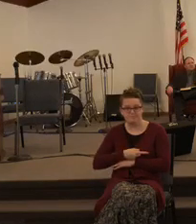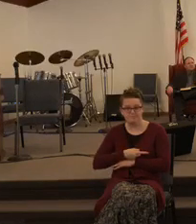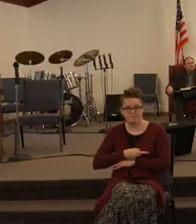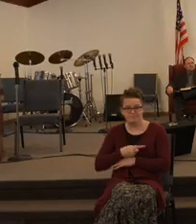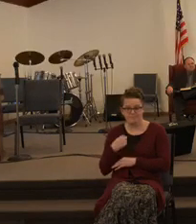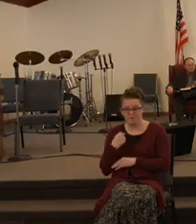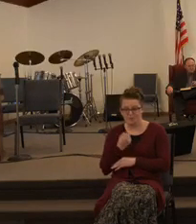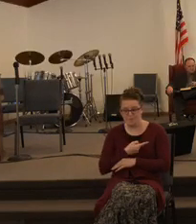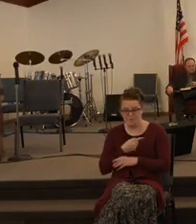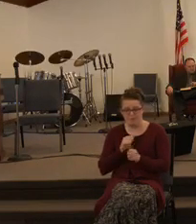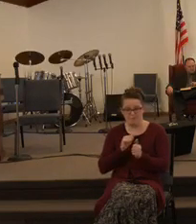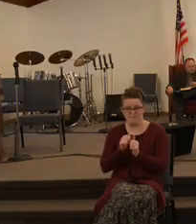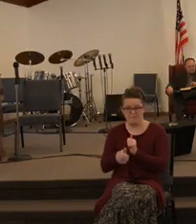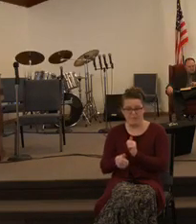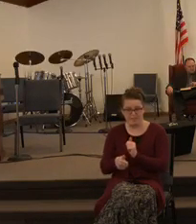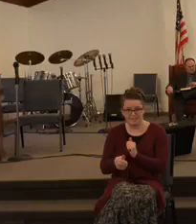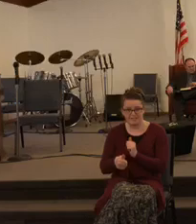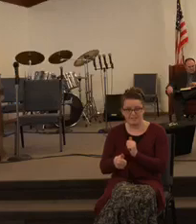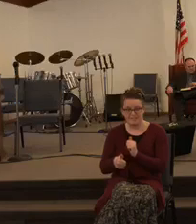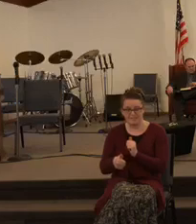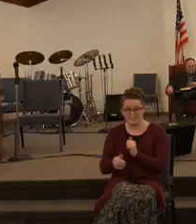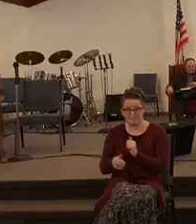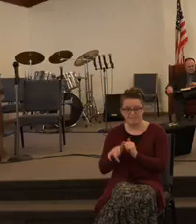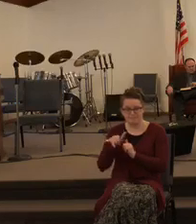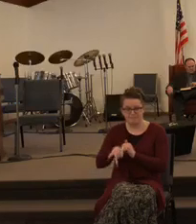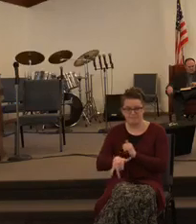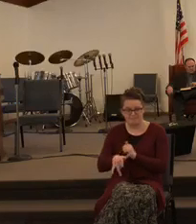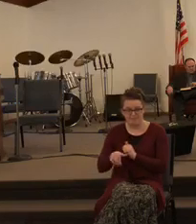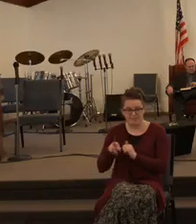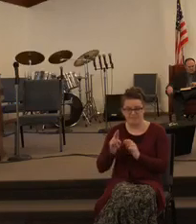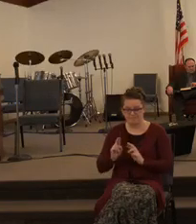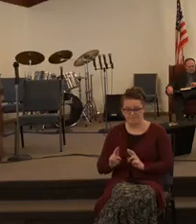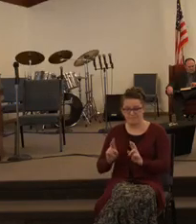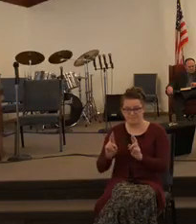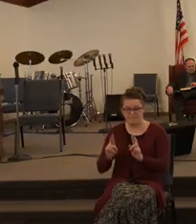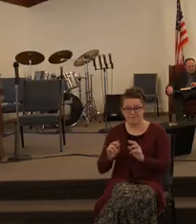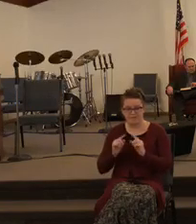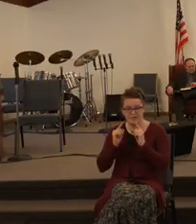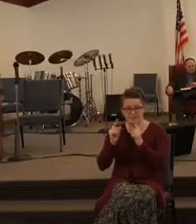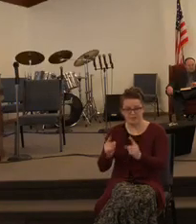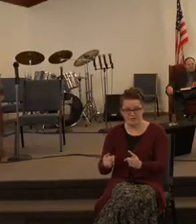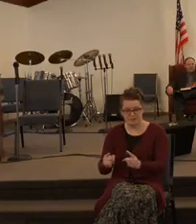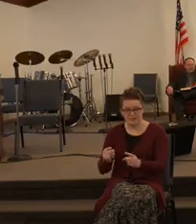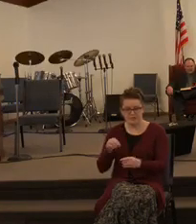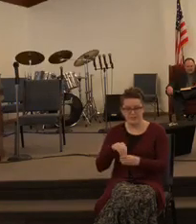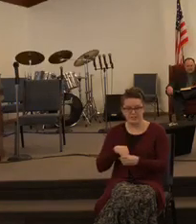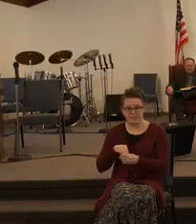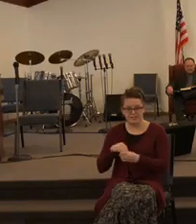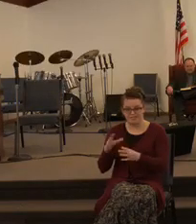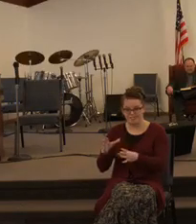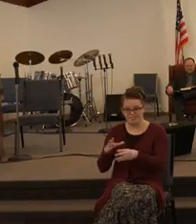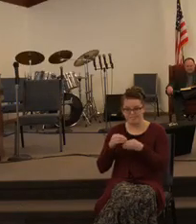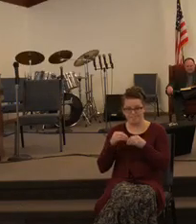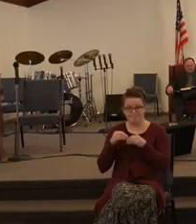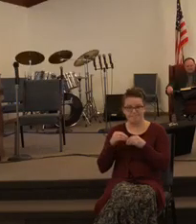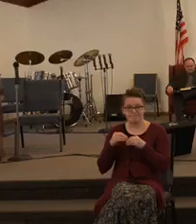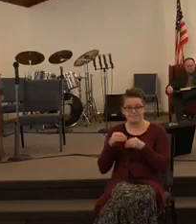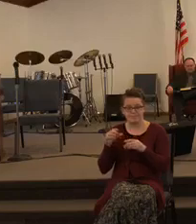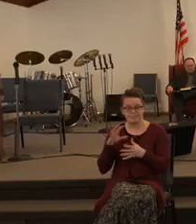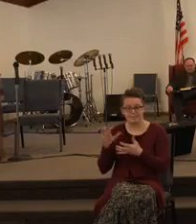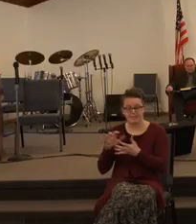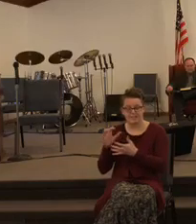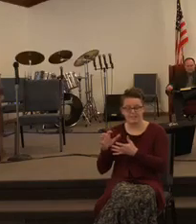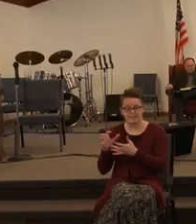we're going to pass over this river Jordan and we're going in to possess the land which the